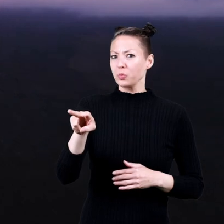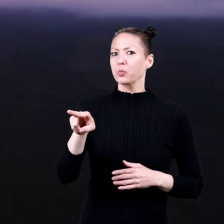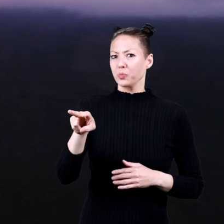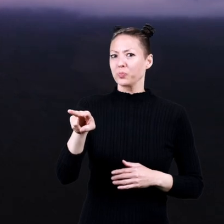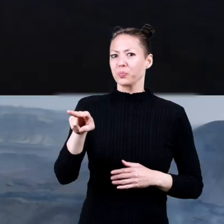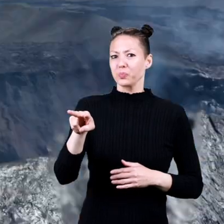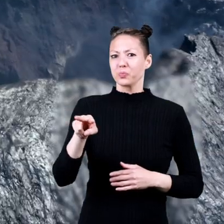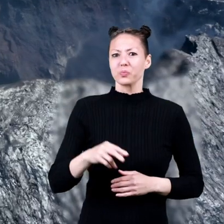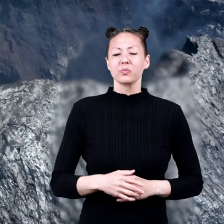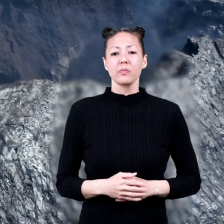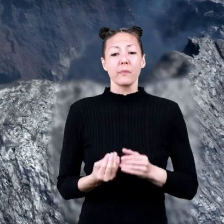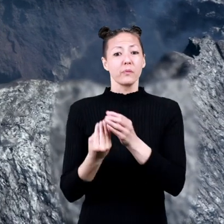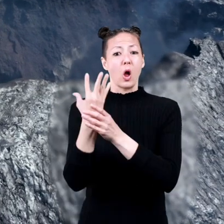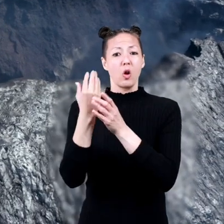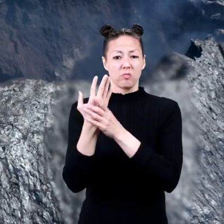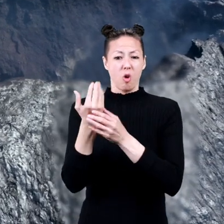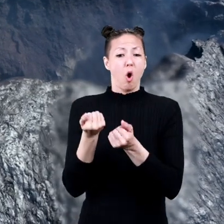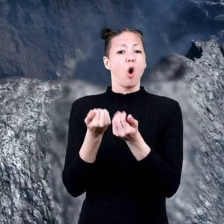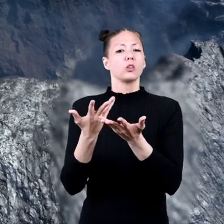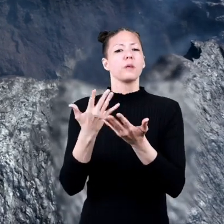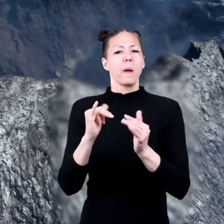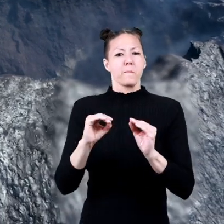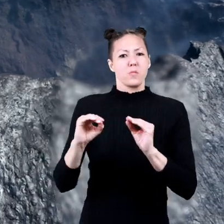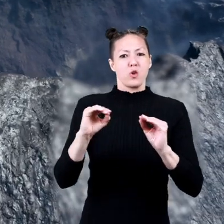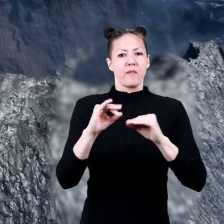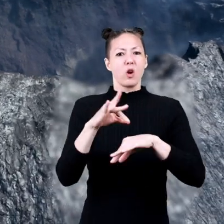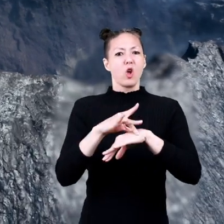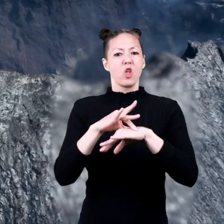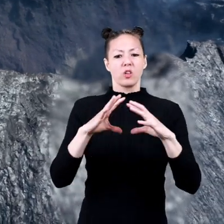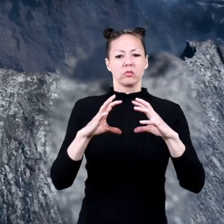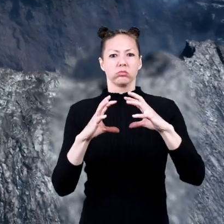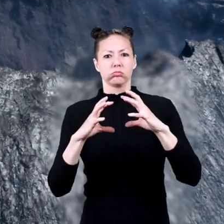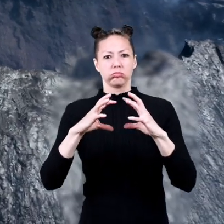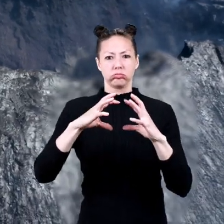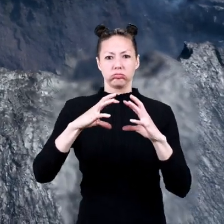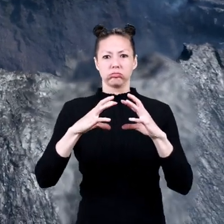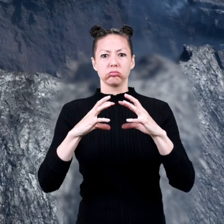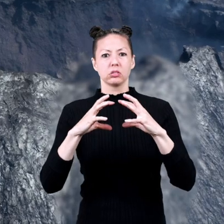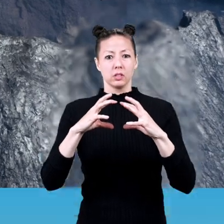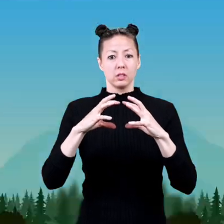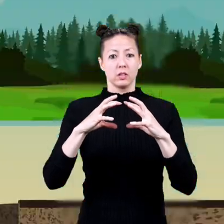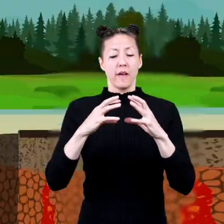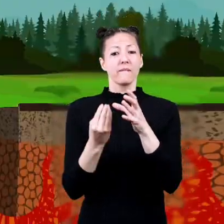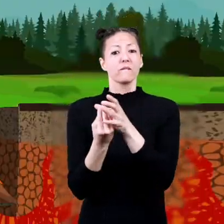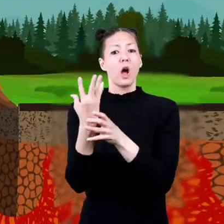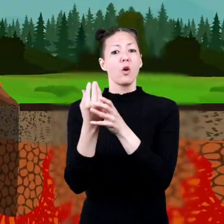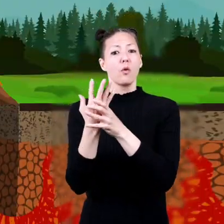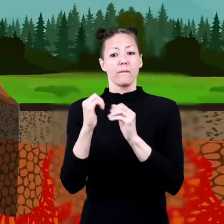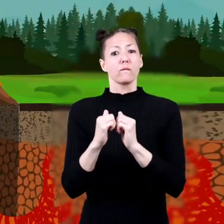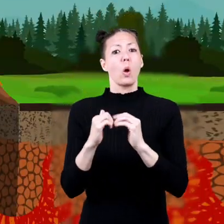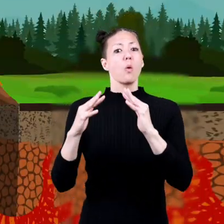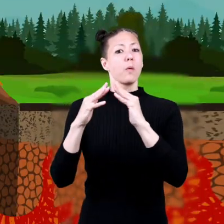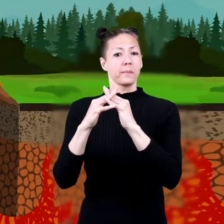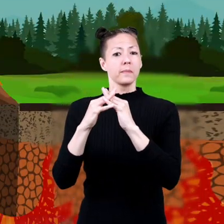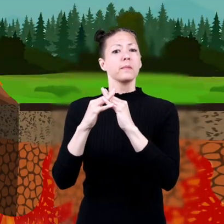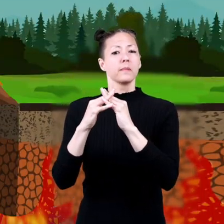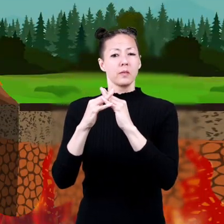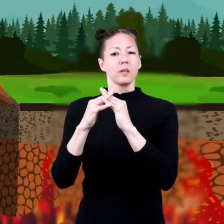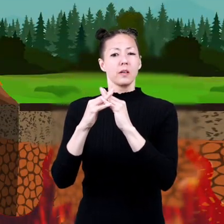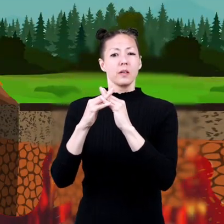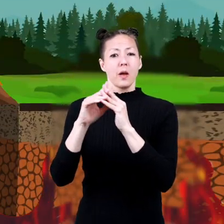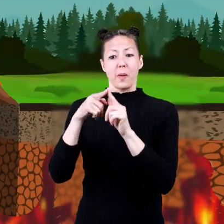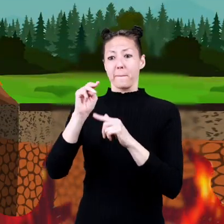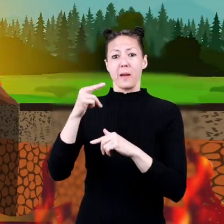volcanoes are caused by movements of the earth's crust volcanoes are formed